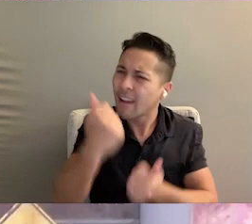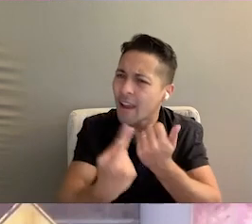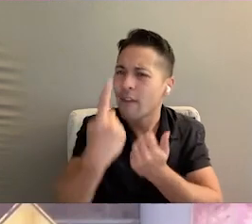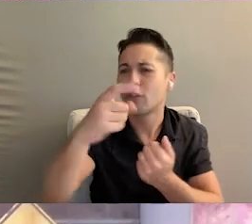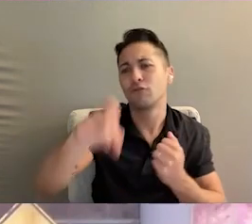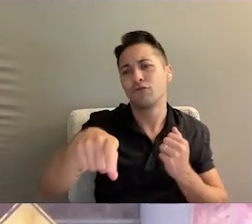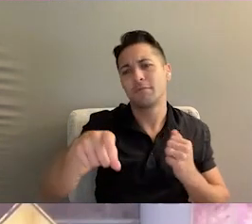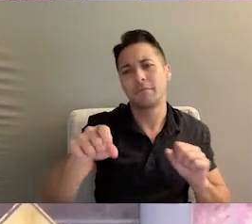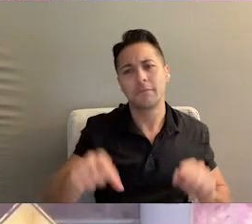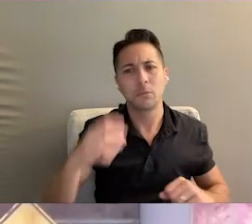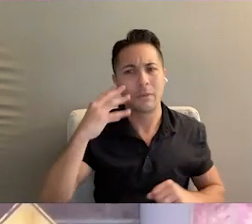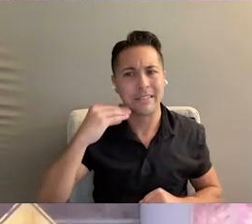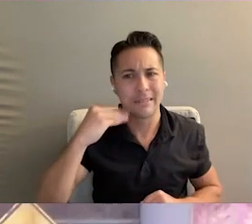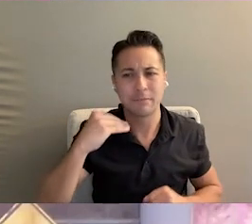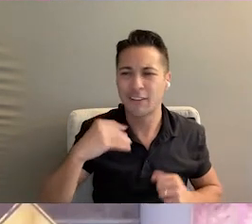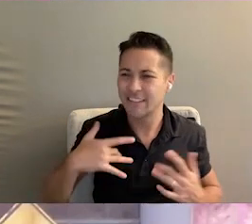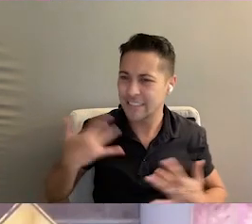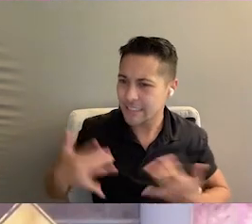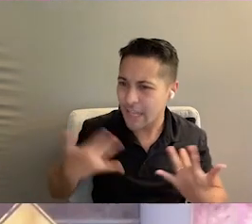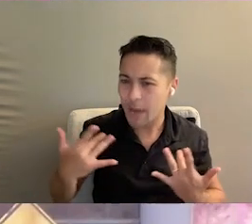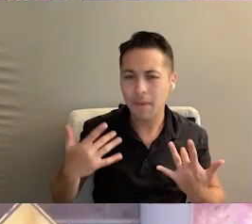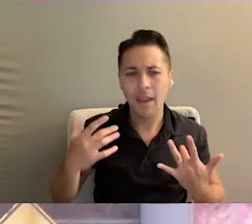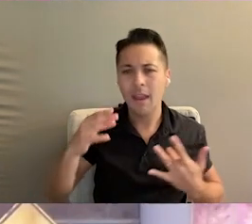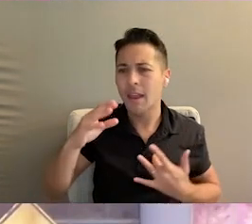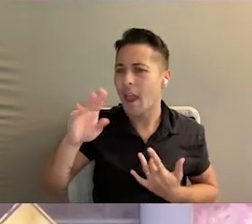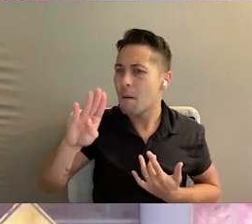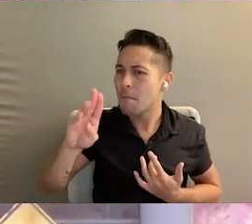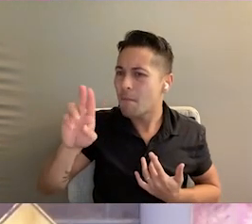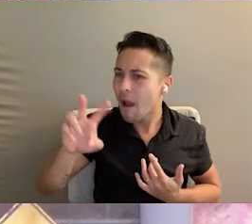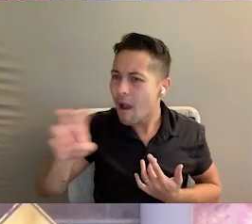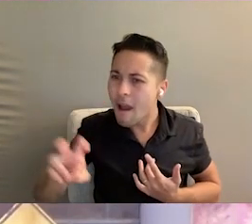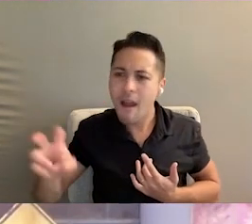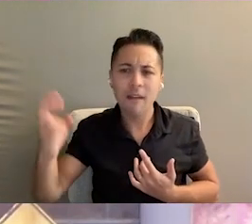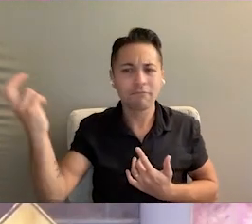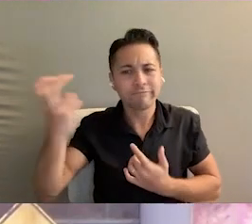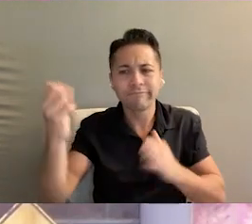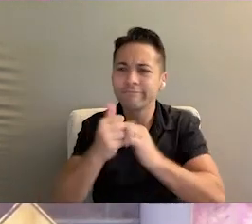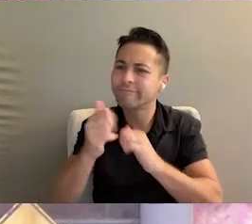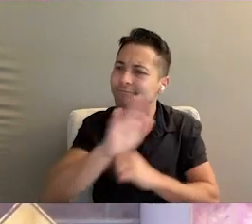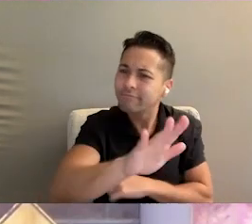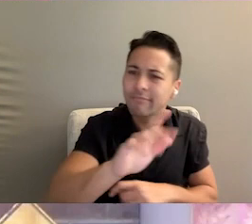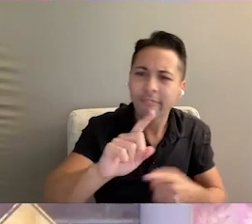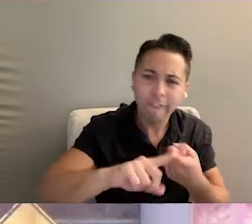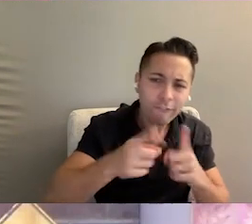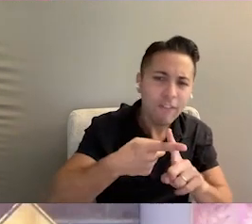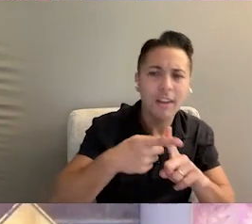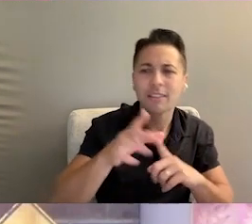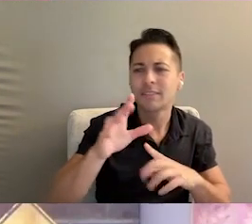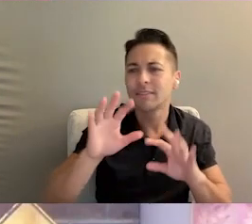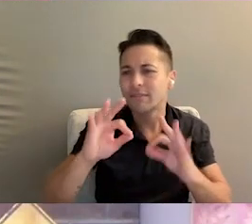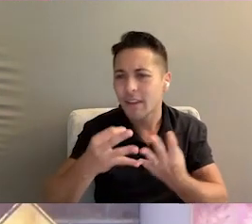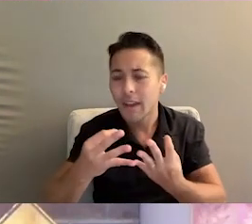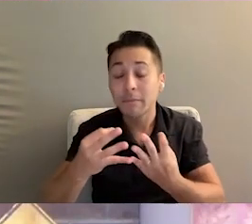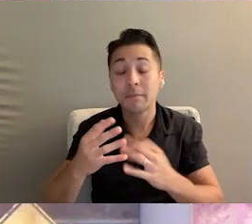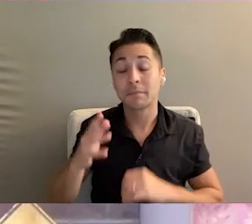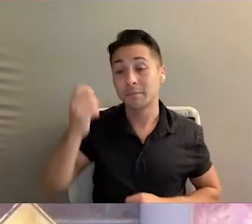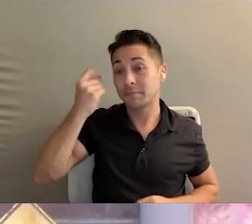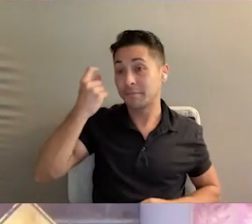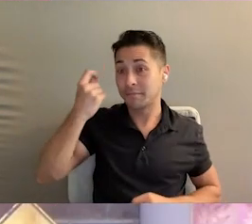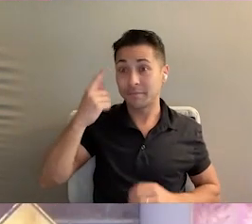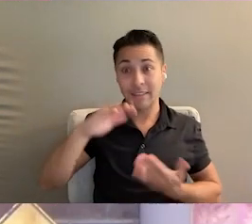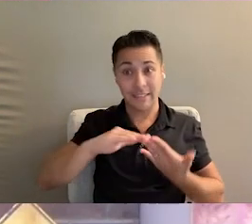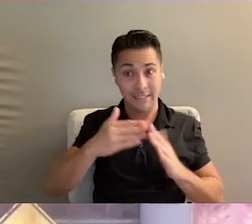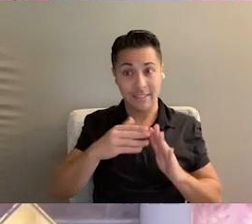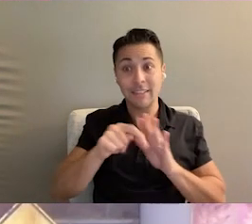be able to experience excitement and buzz with their friends and family. The City of